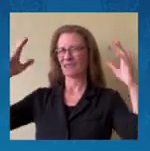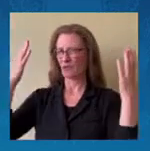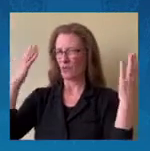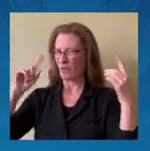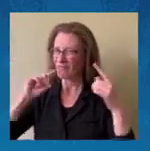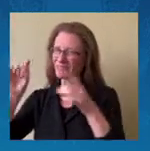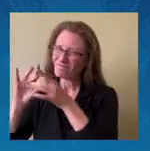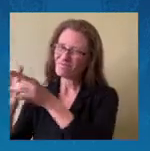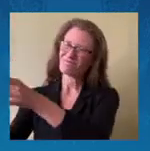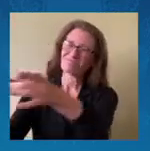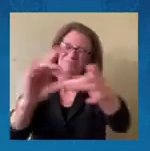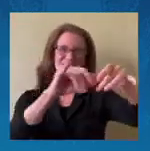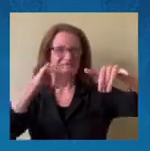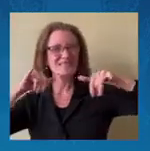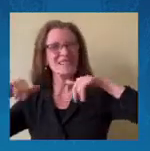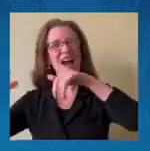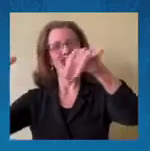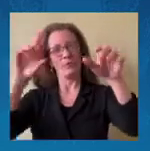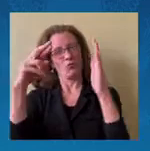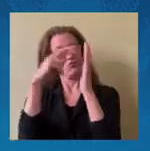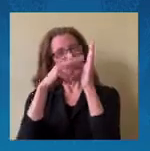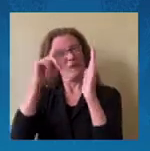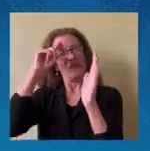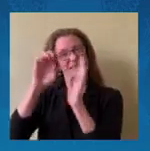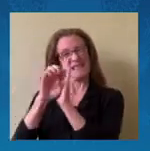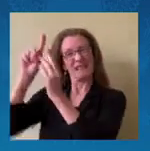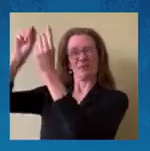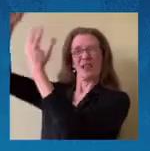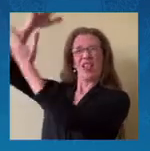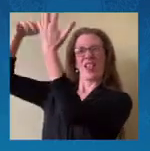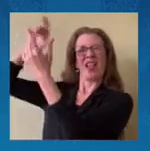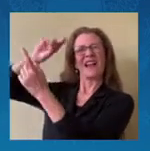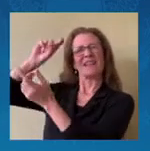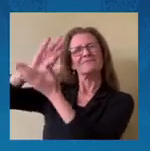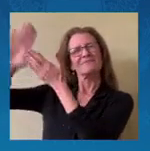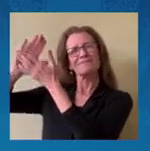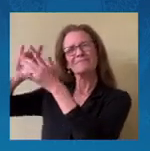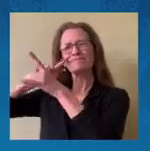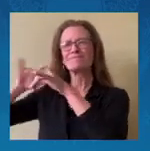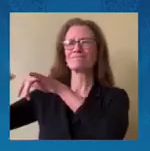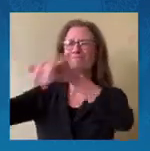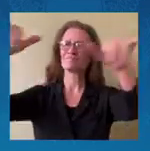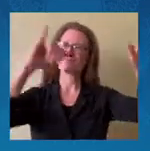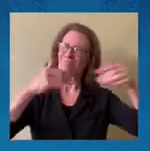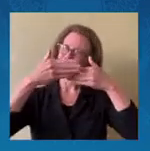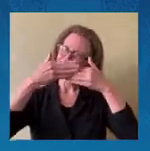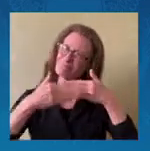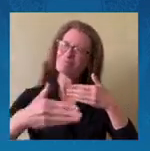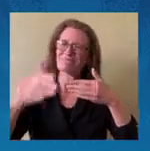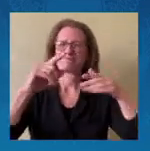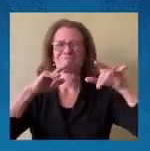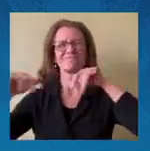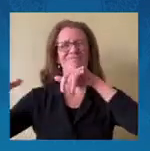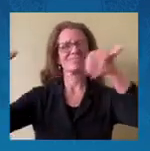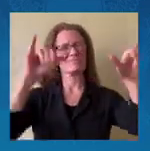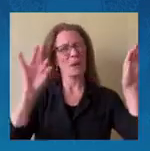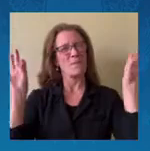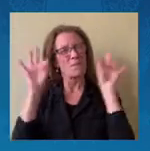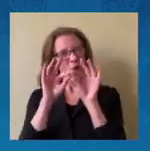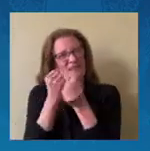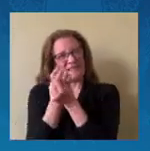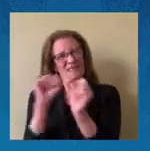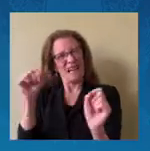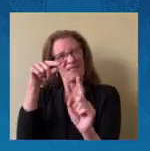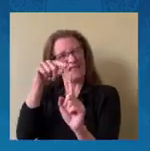And rules. So that we don't. Compromise. The safety. Or integrity. Of any of our missions. Because of